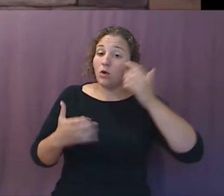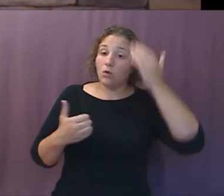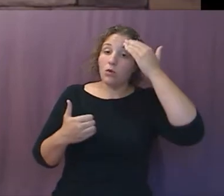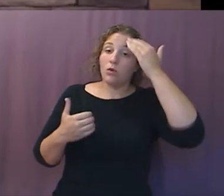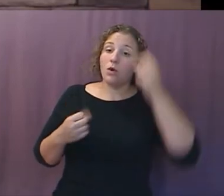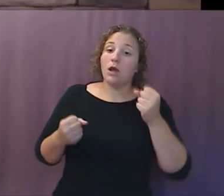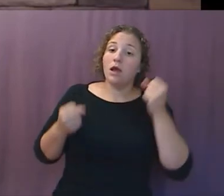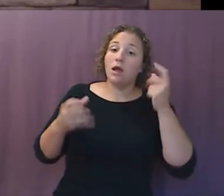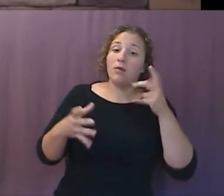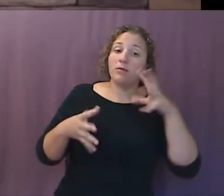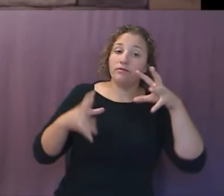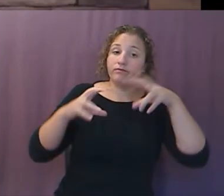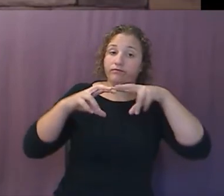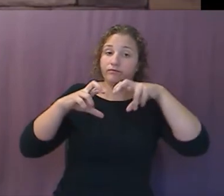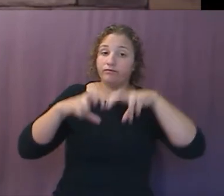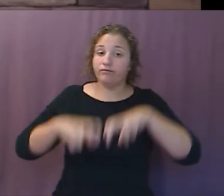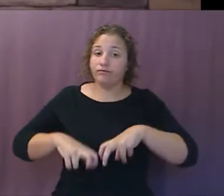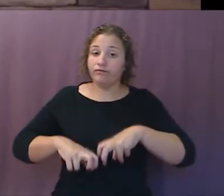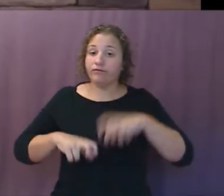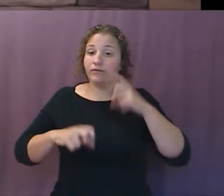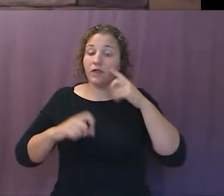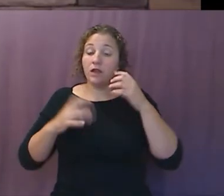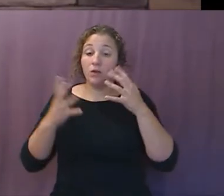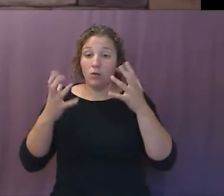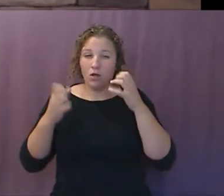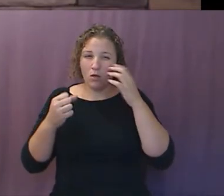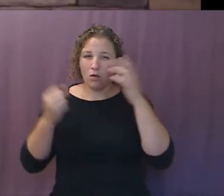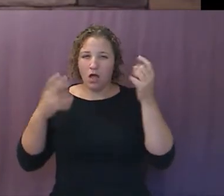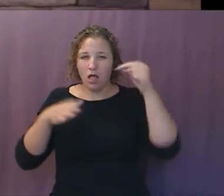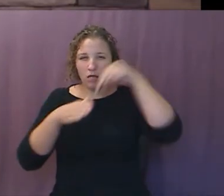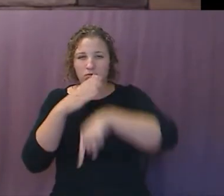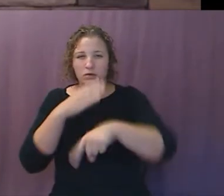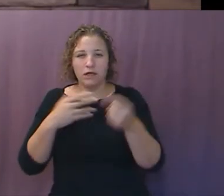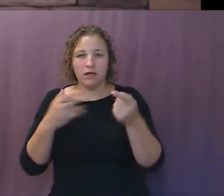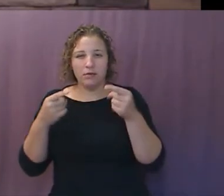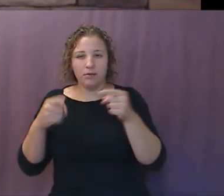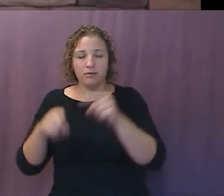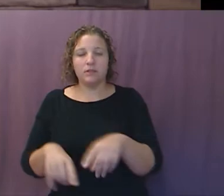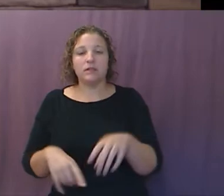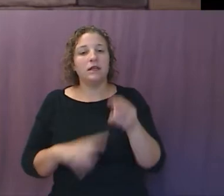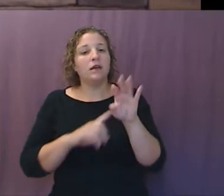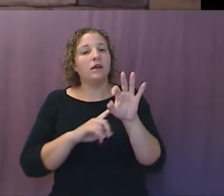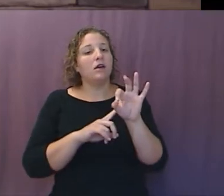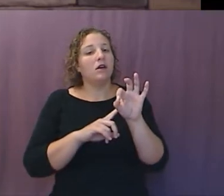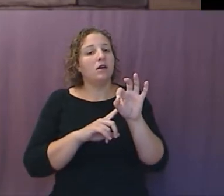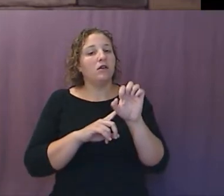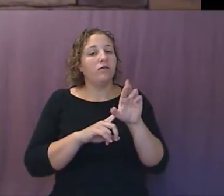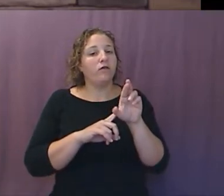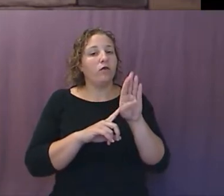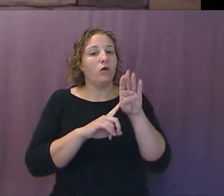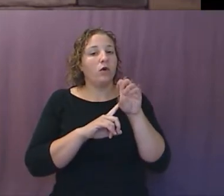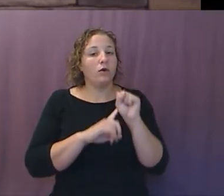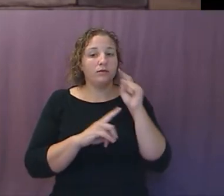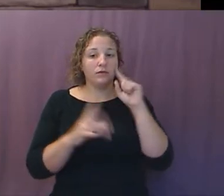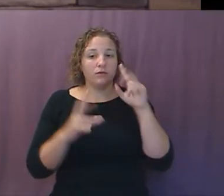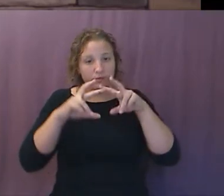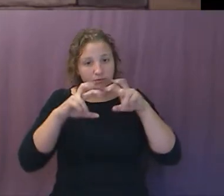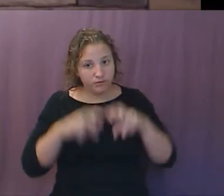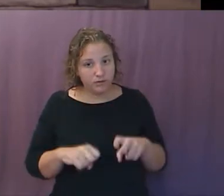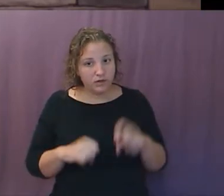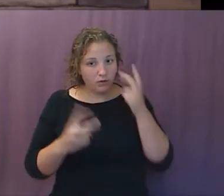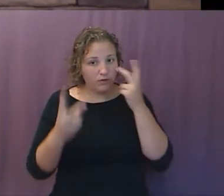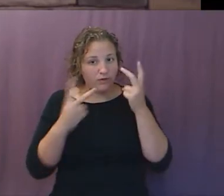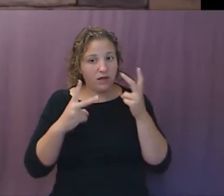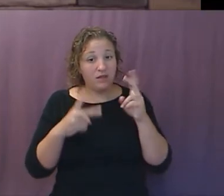Forbes launched an investigation to pull Mitra's staggering range of work from the shadows. What we found is an elite